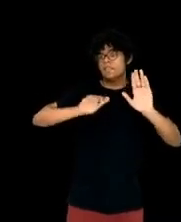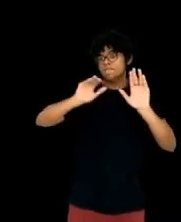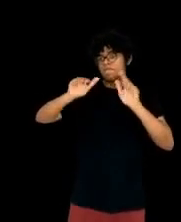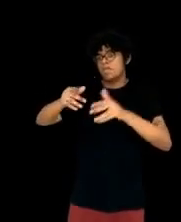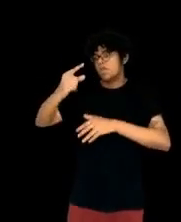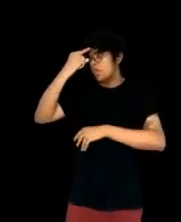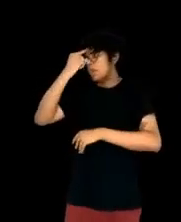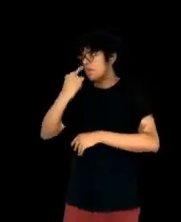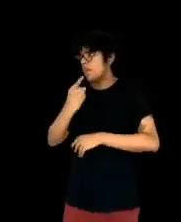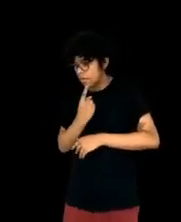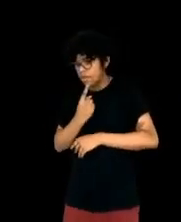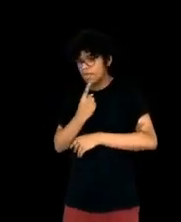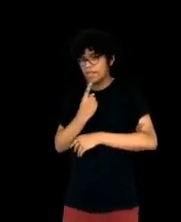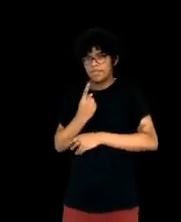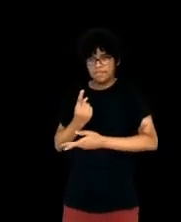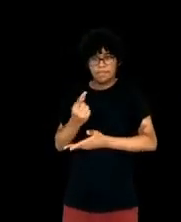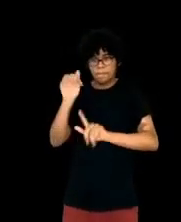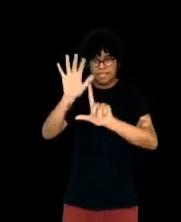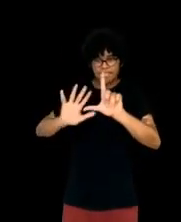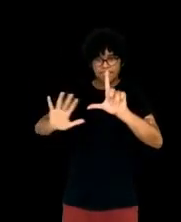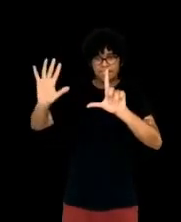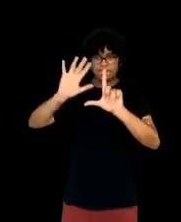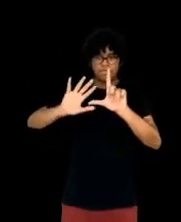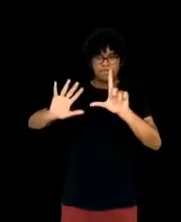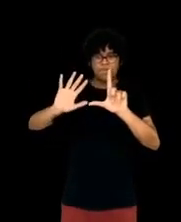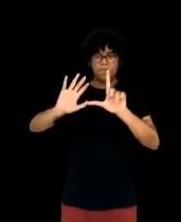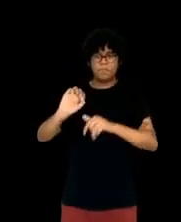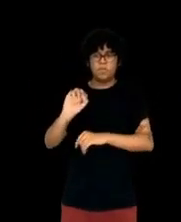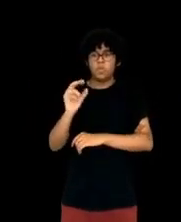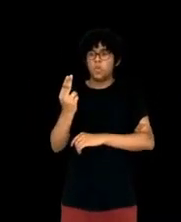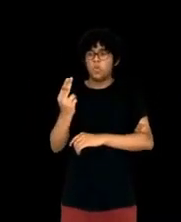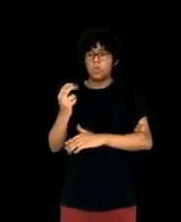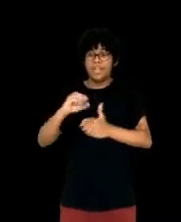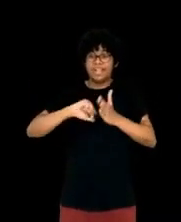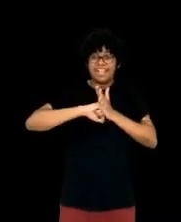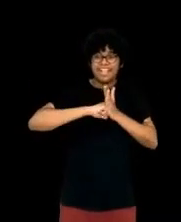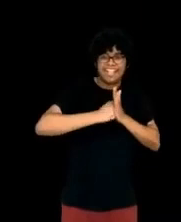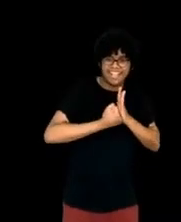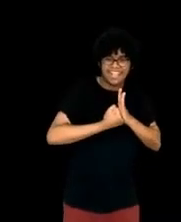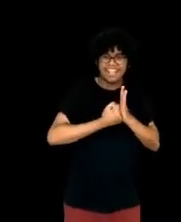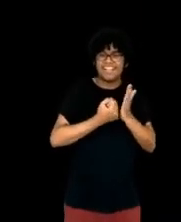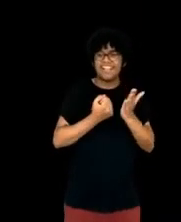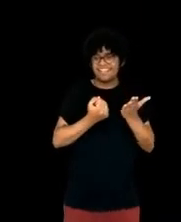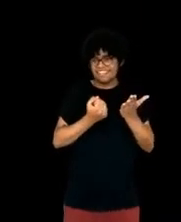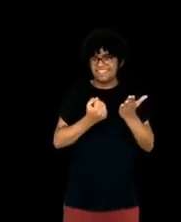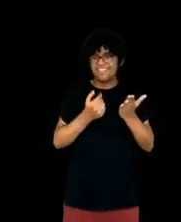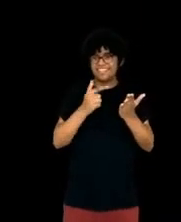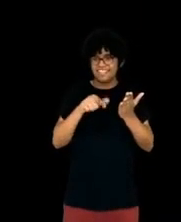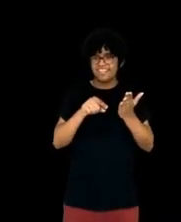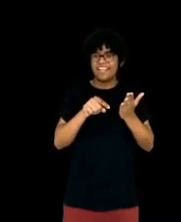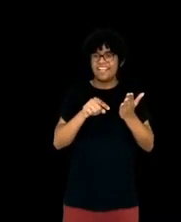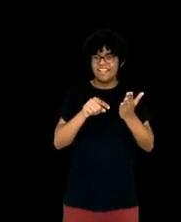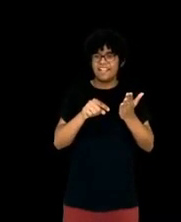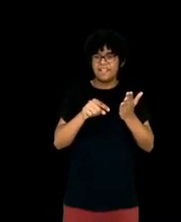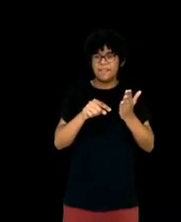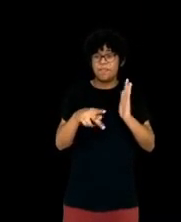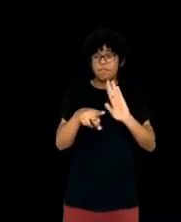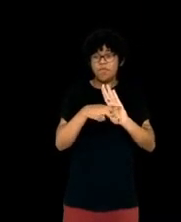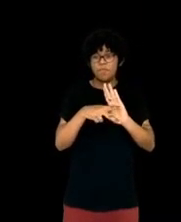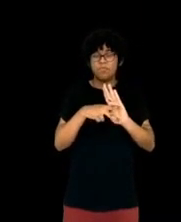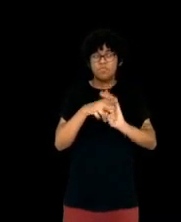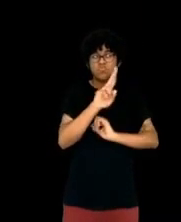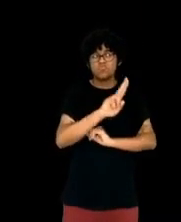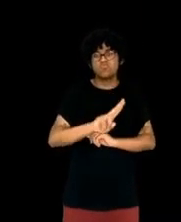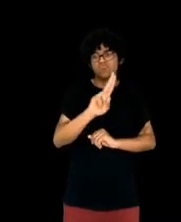app or a bike lock that emits a foul stench when thieves try to tamper with it. And, of course, a machine that does 50